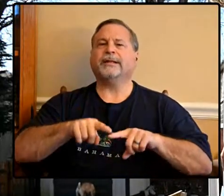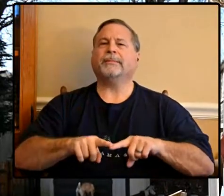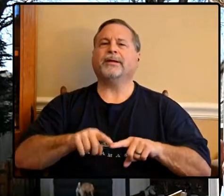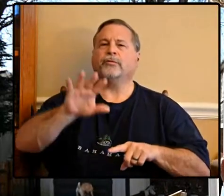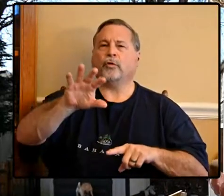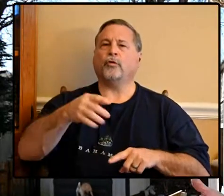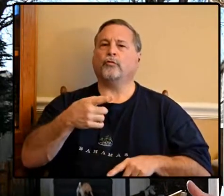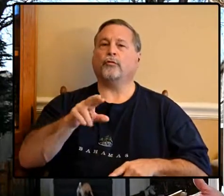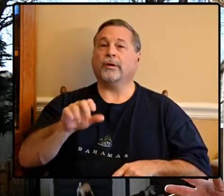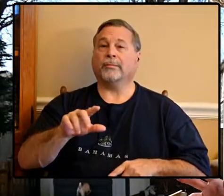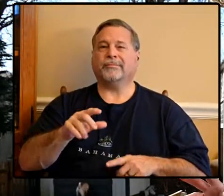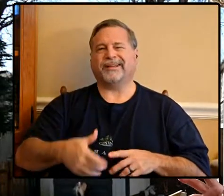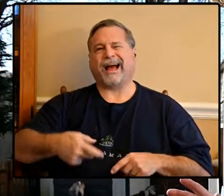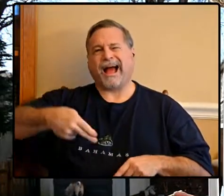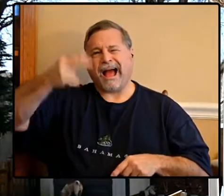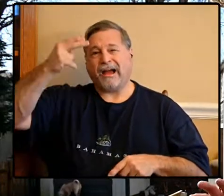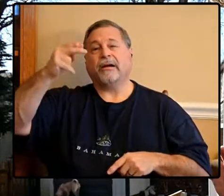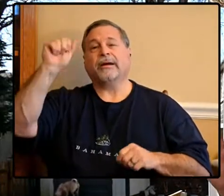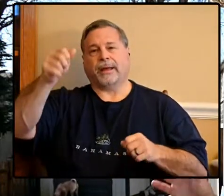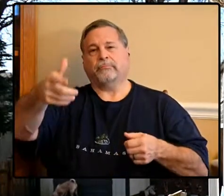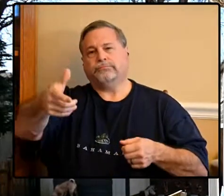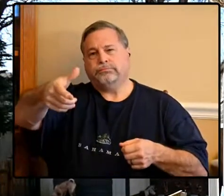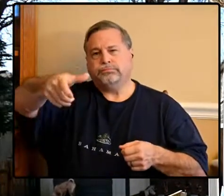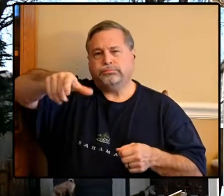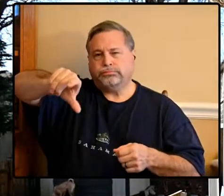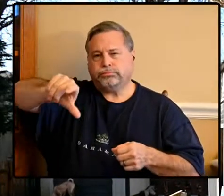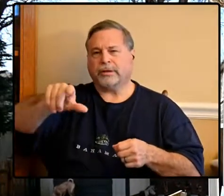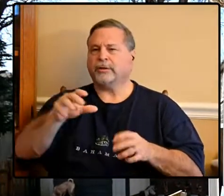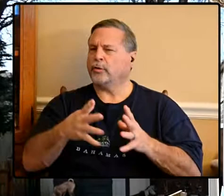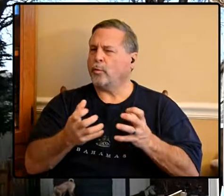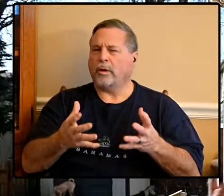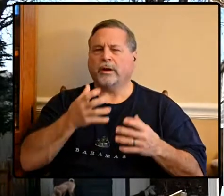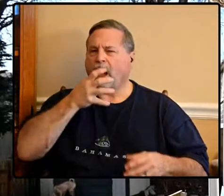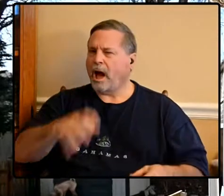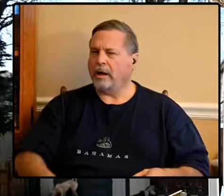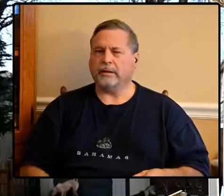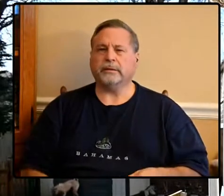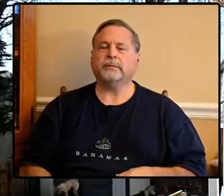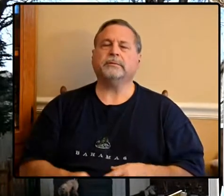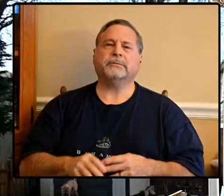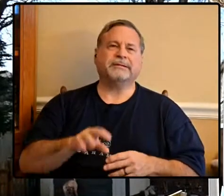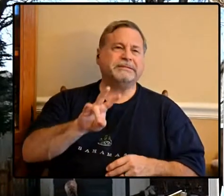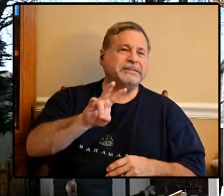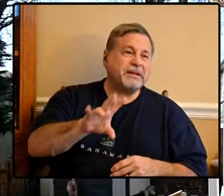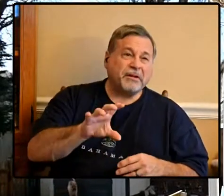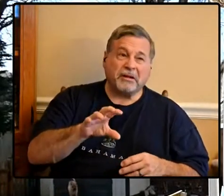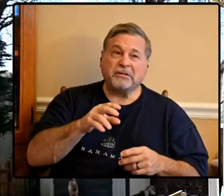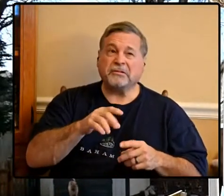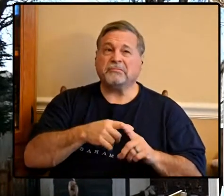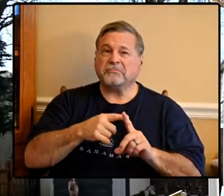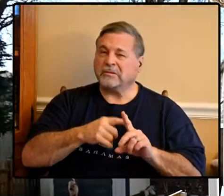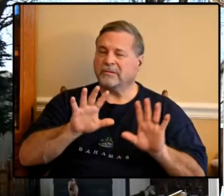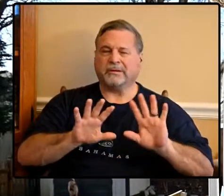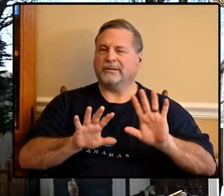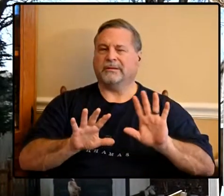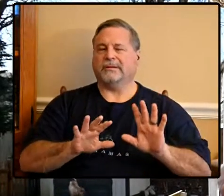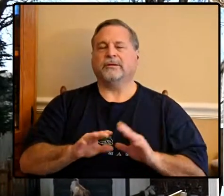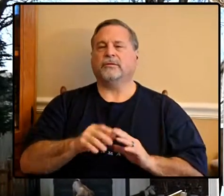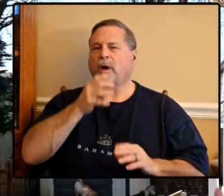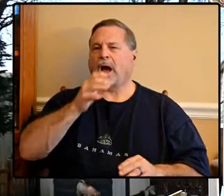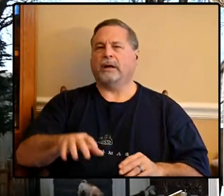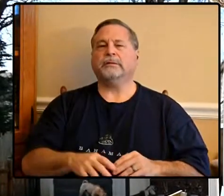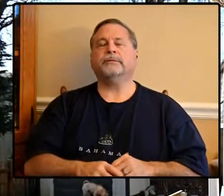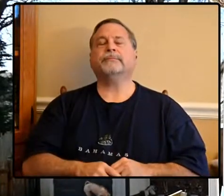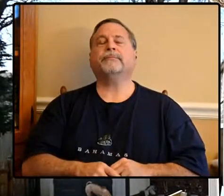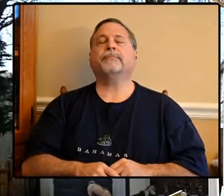you get much higher than that you can turn it back a little bit you don't want 700 800 degrees if you got one of those super burner type of grill we'll